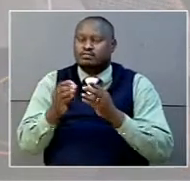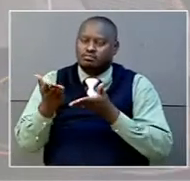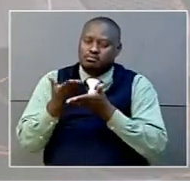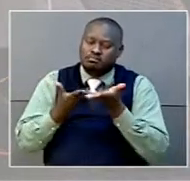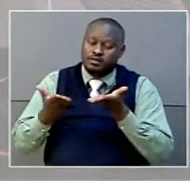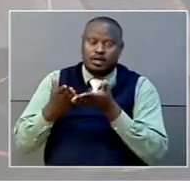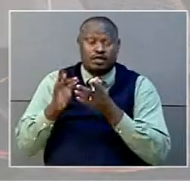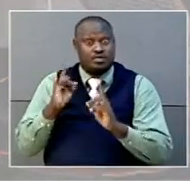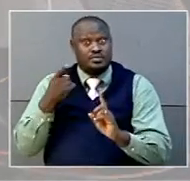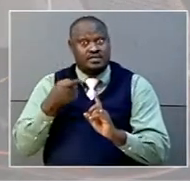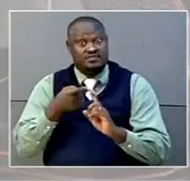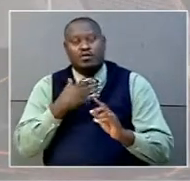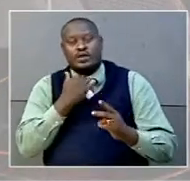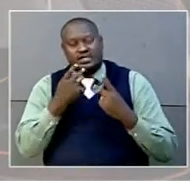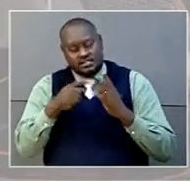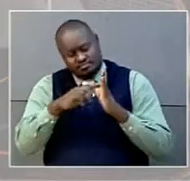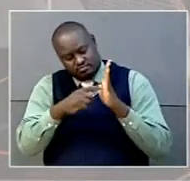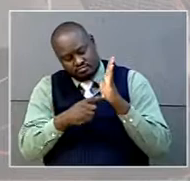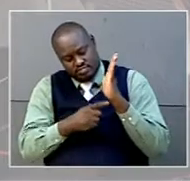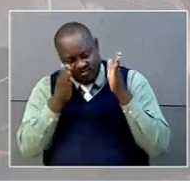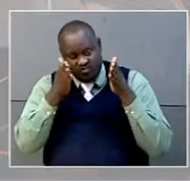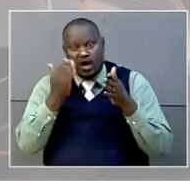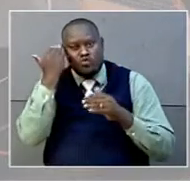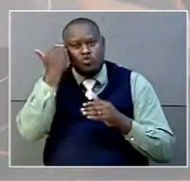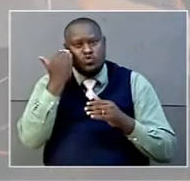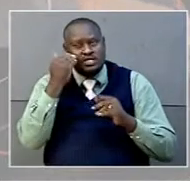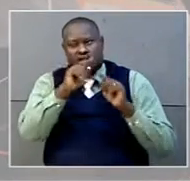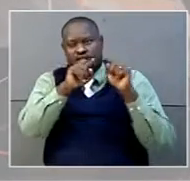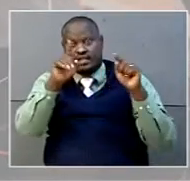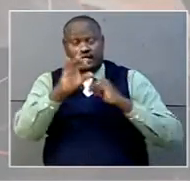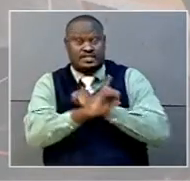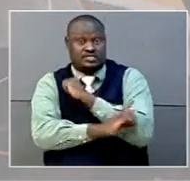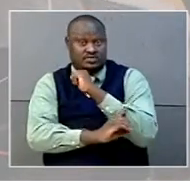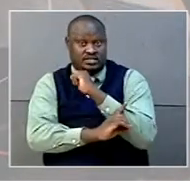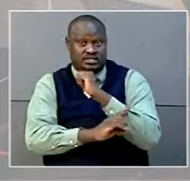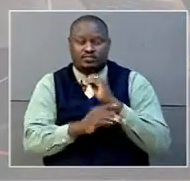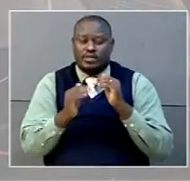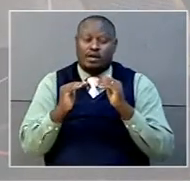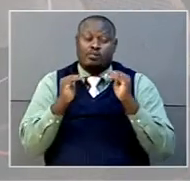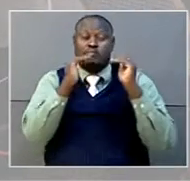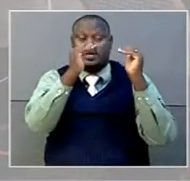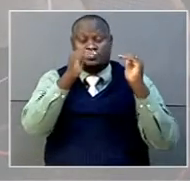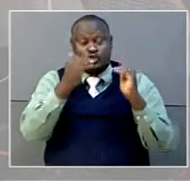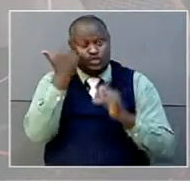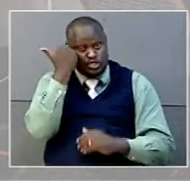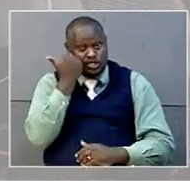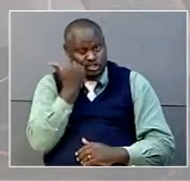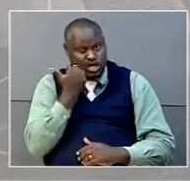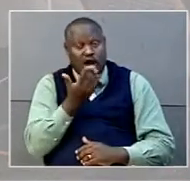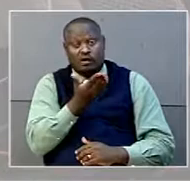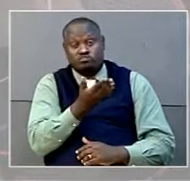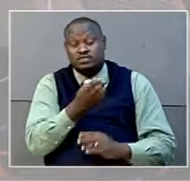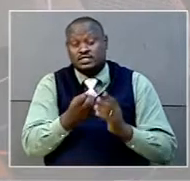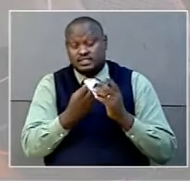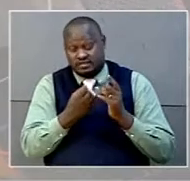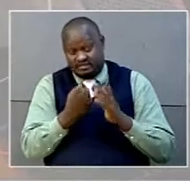harmonizing sentencing guidelines for magistrate courts. According to the principal judge, Yorokam Bamwine, with the document in place,